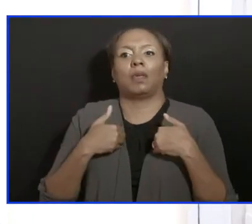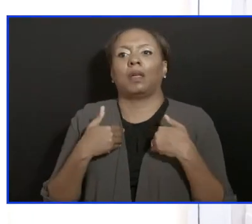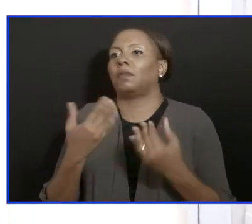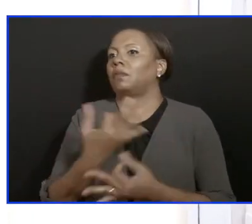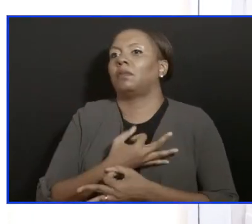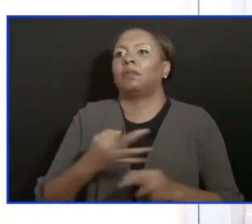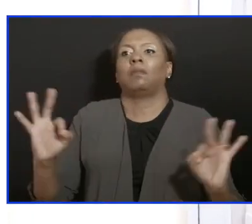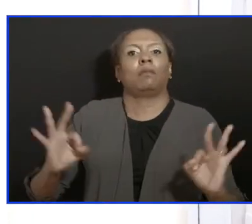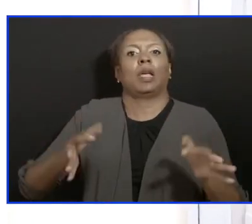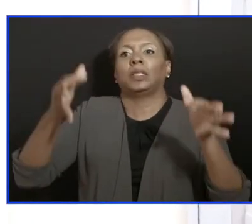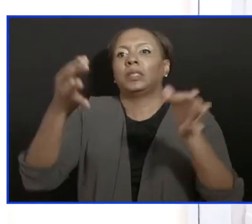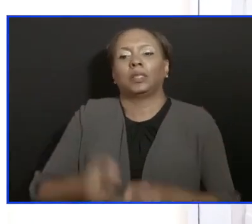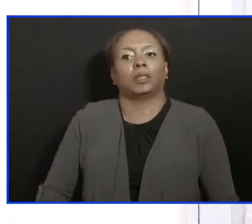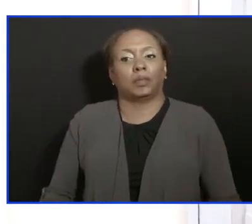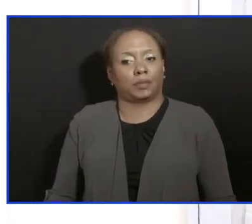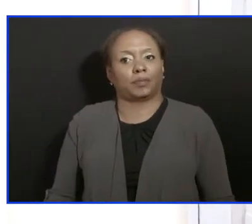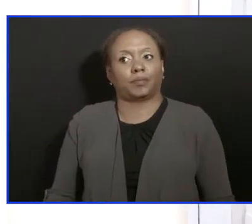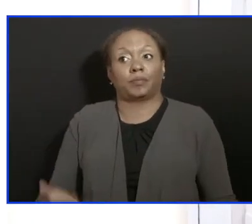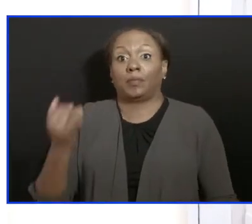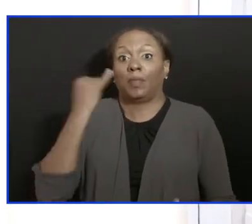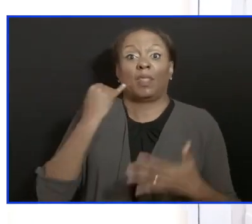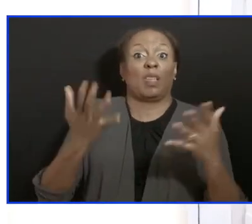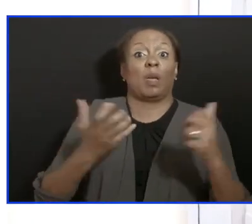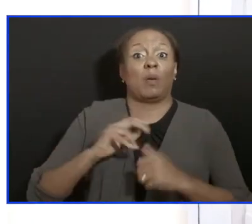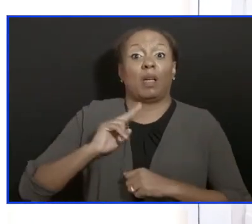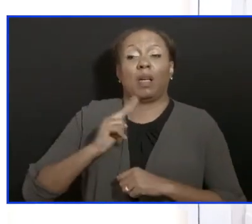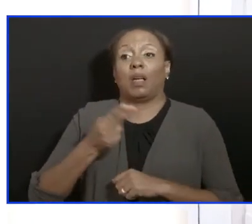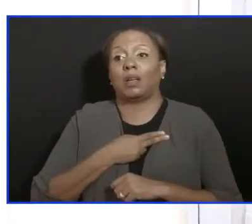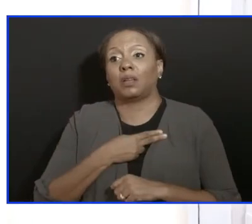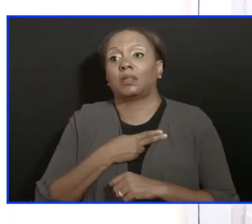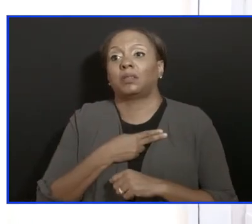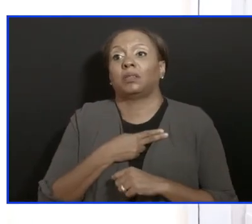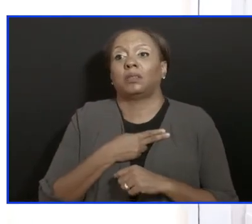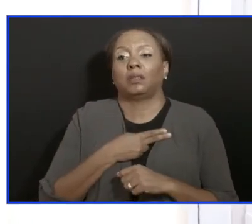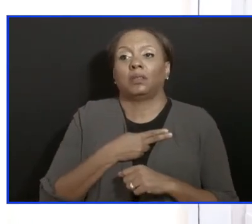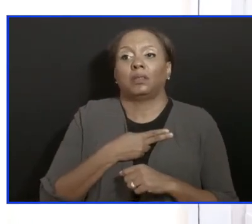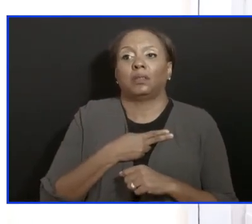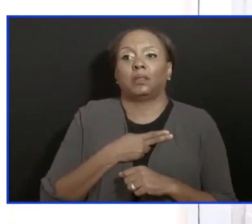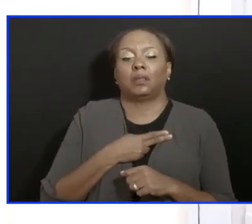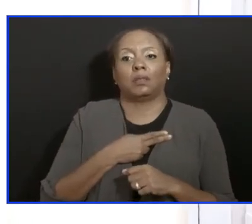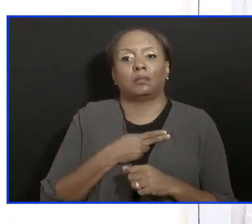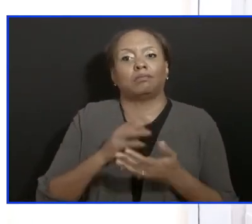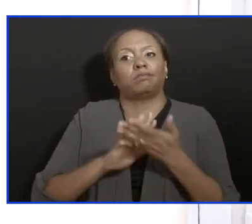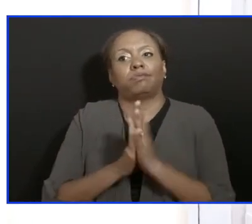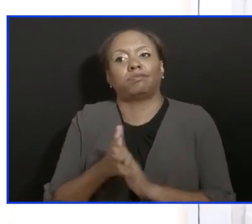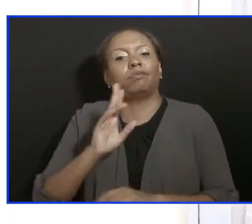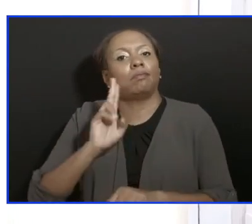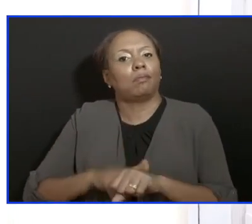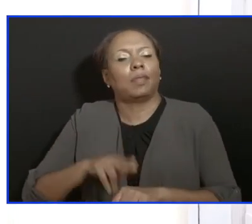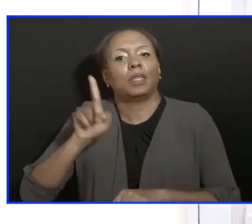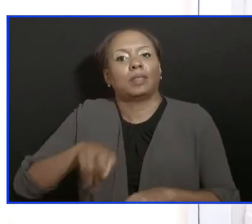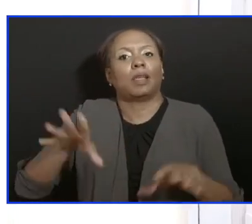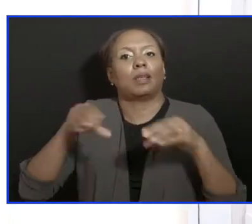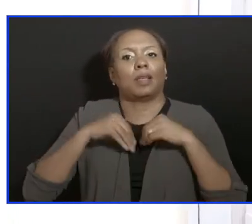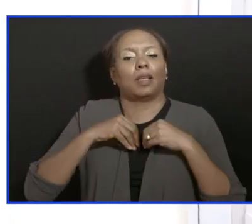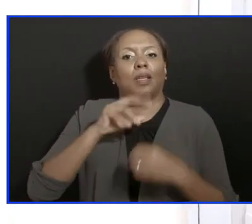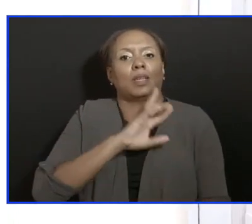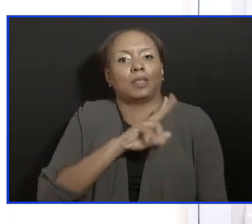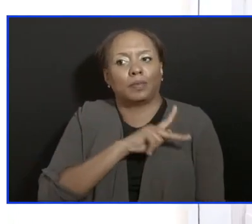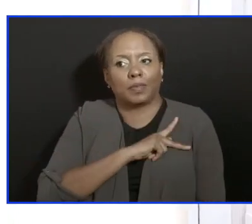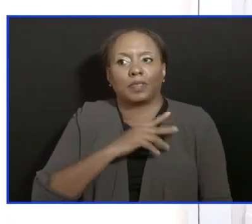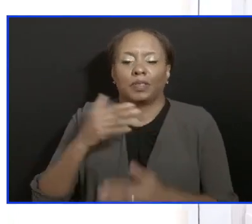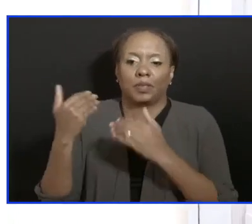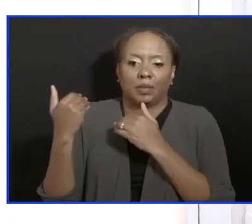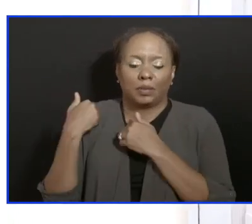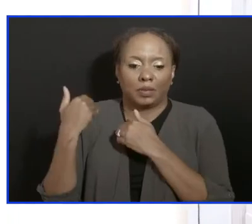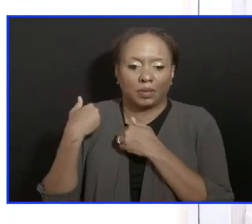If you want us to be able to get back to where we need to go, then we need to take personal responsibility. And I ask